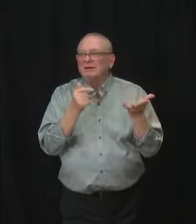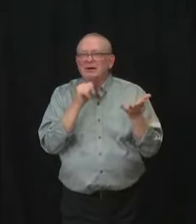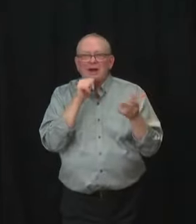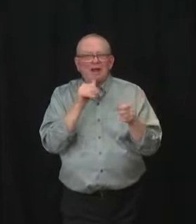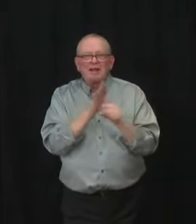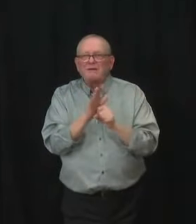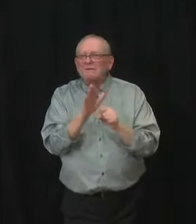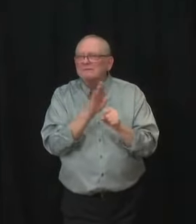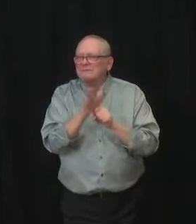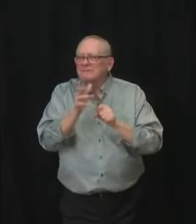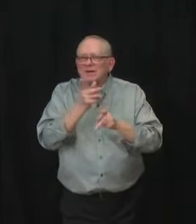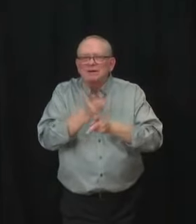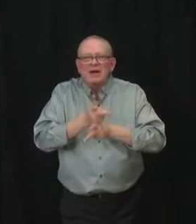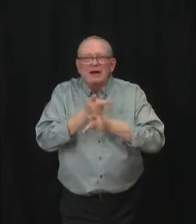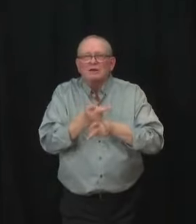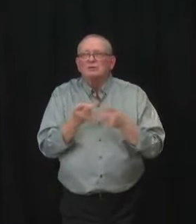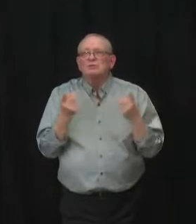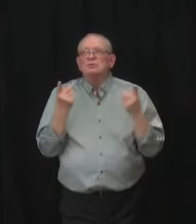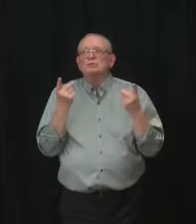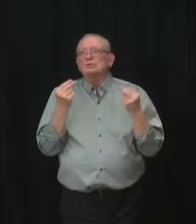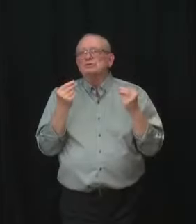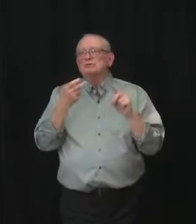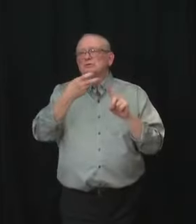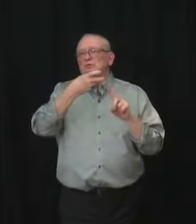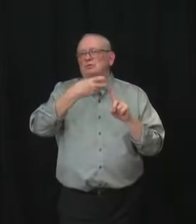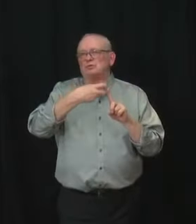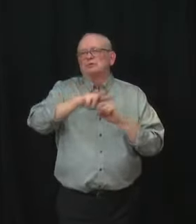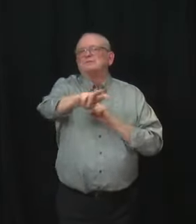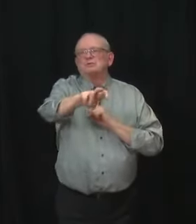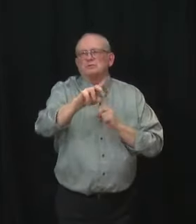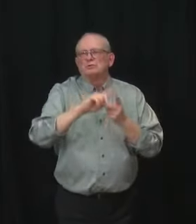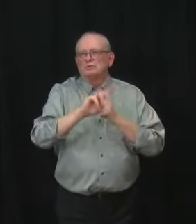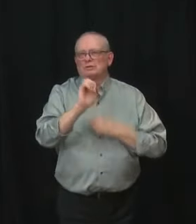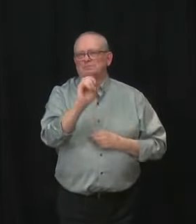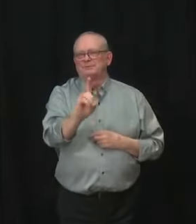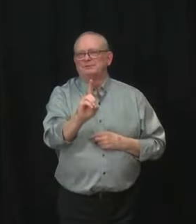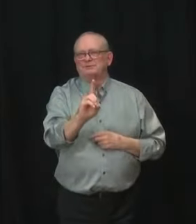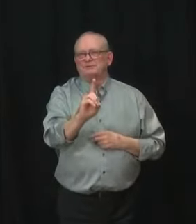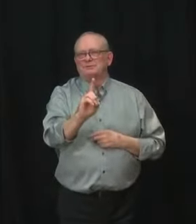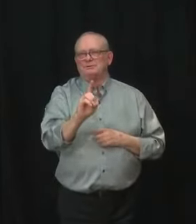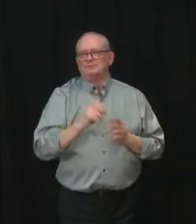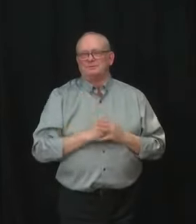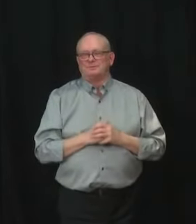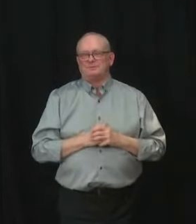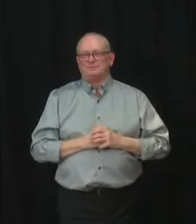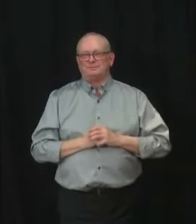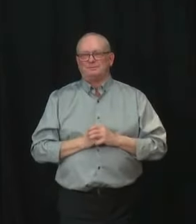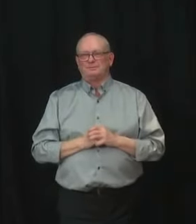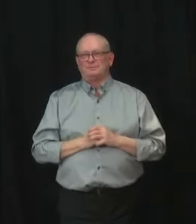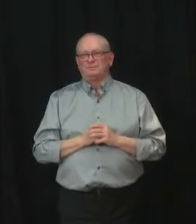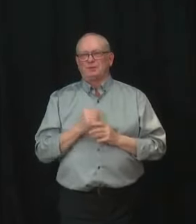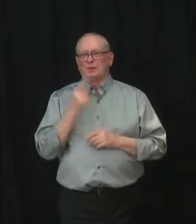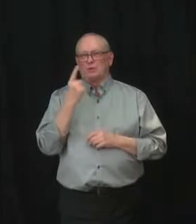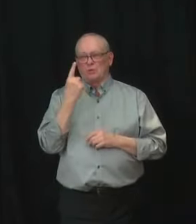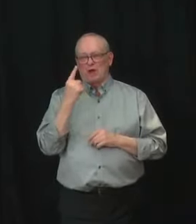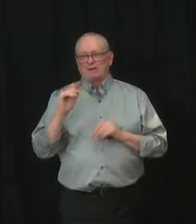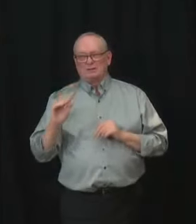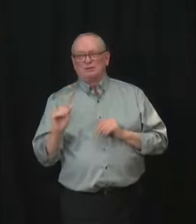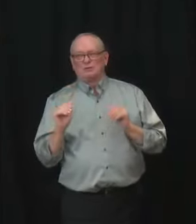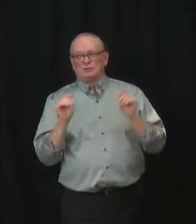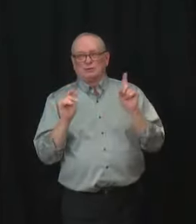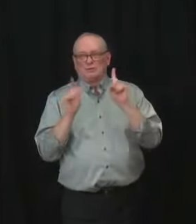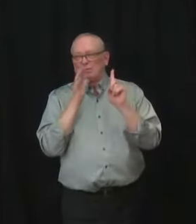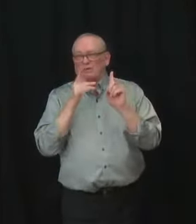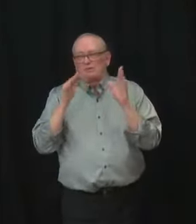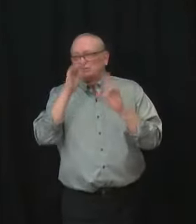child there and uh they said they couldn't help her uh obviously this is brand new hospital uh what is the current situation at the uh Grand Prairie Regional Hospital